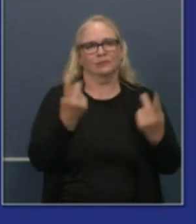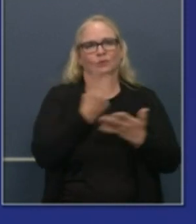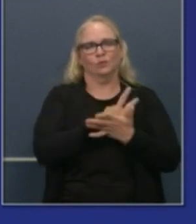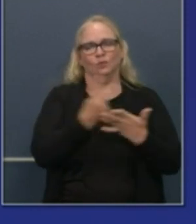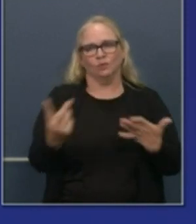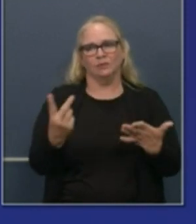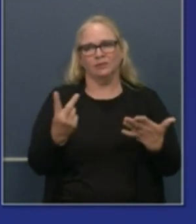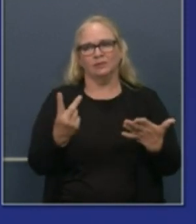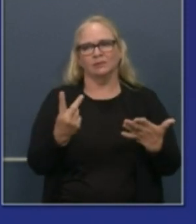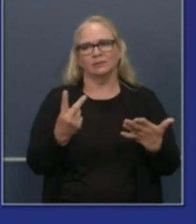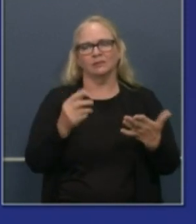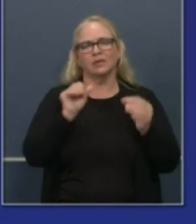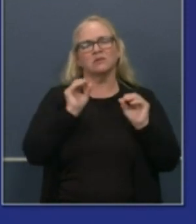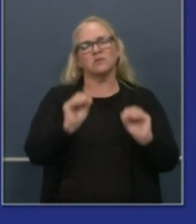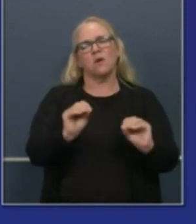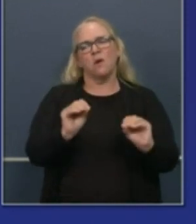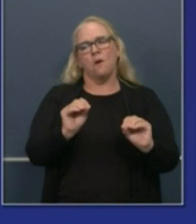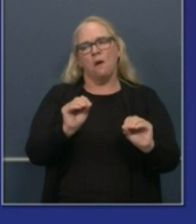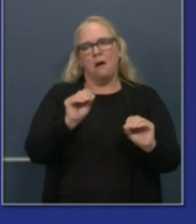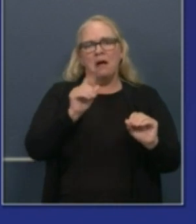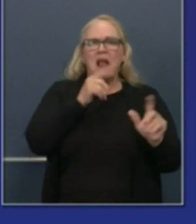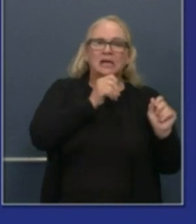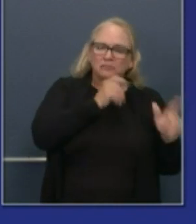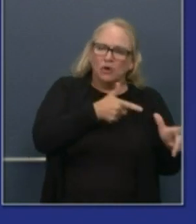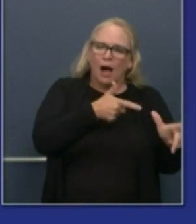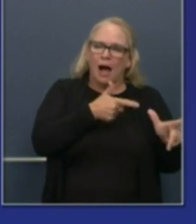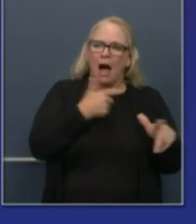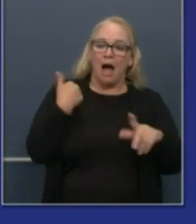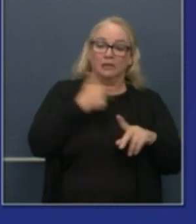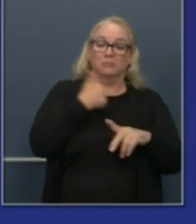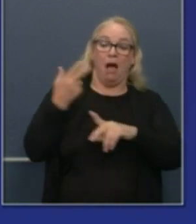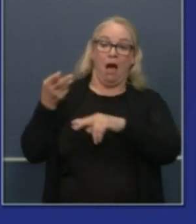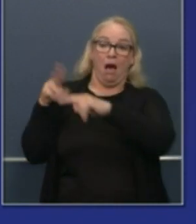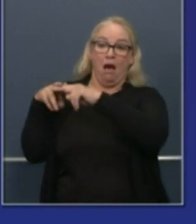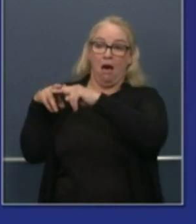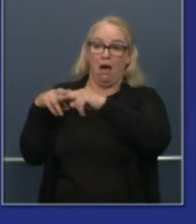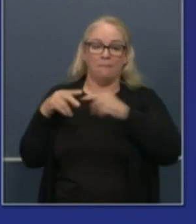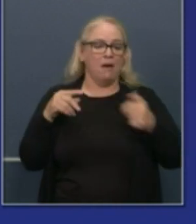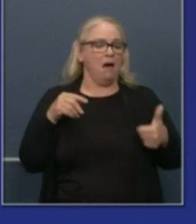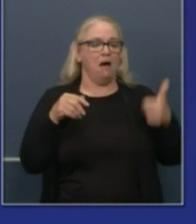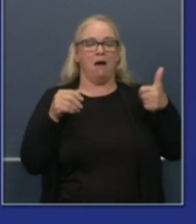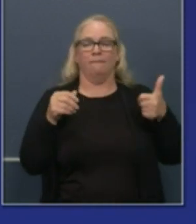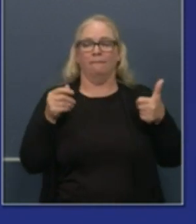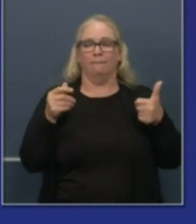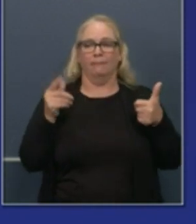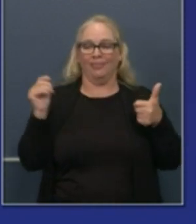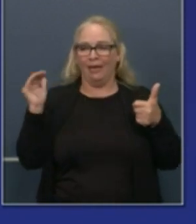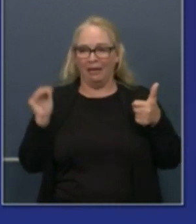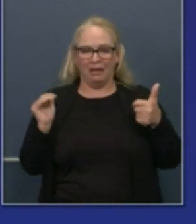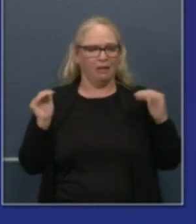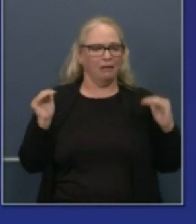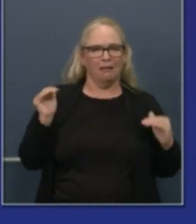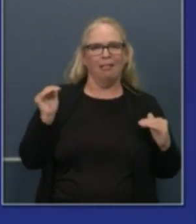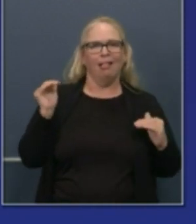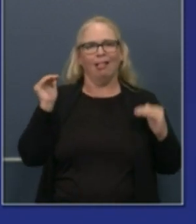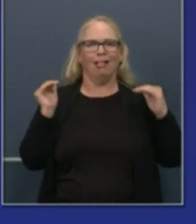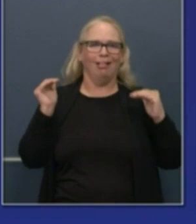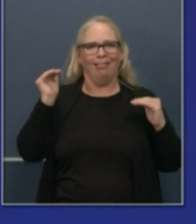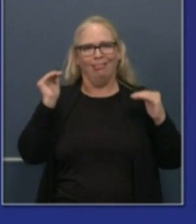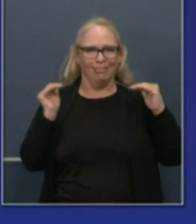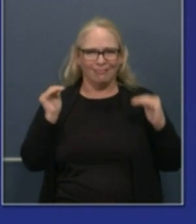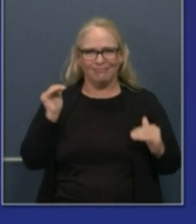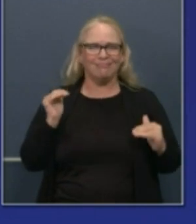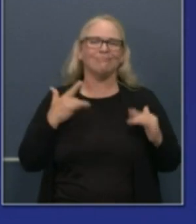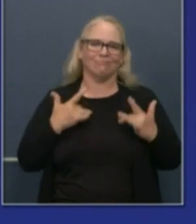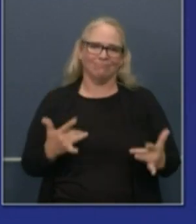surprising hospitalizations. ICUs tracking but lagging indicators one another. We are